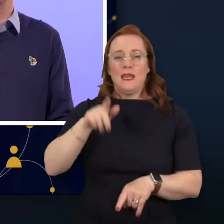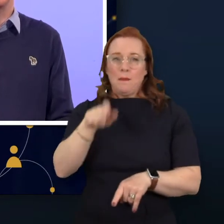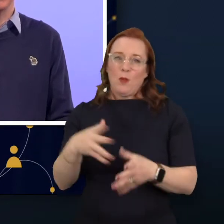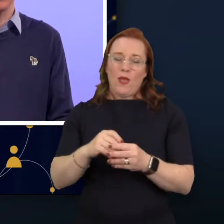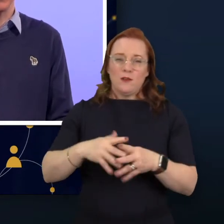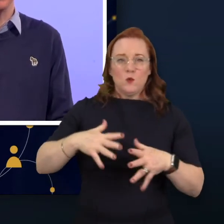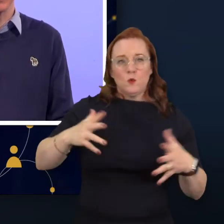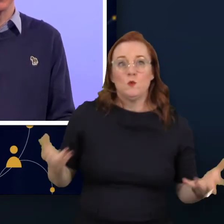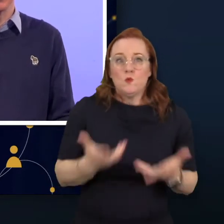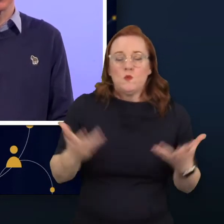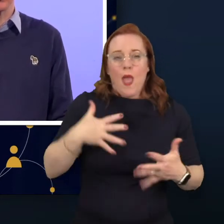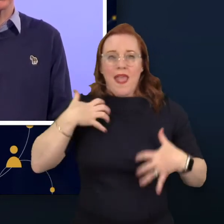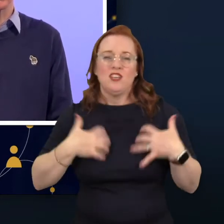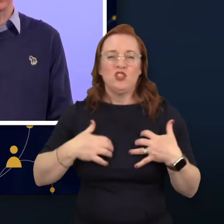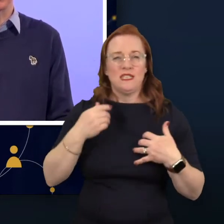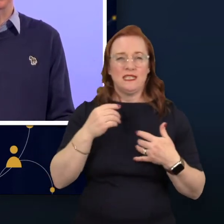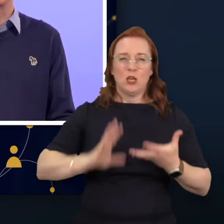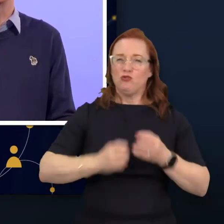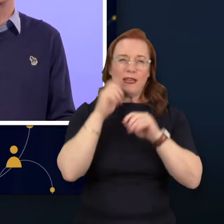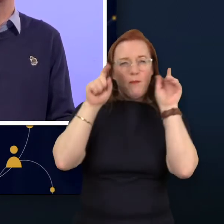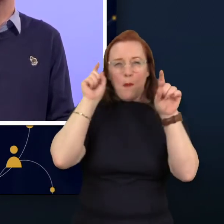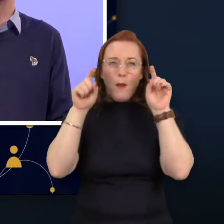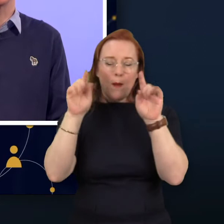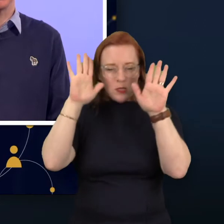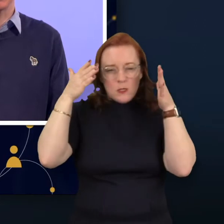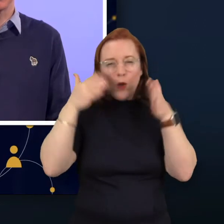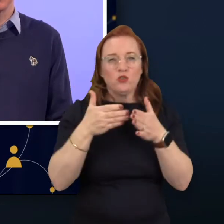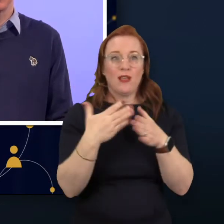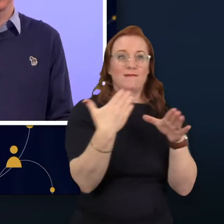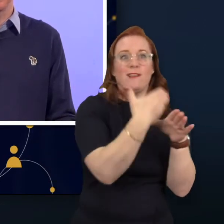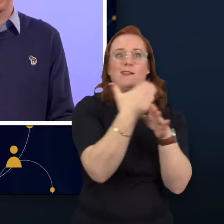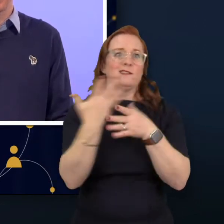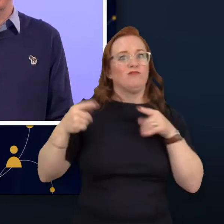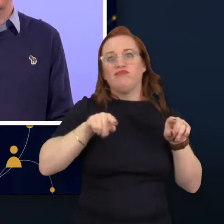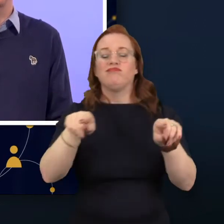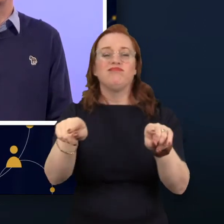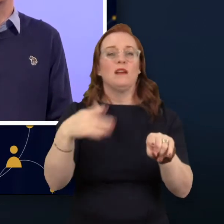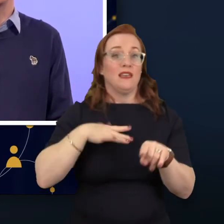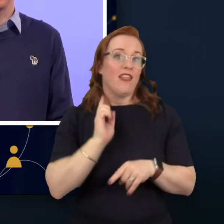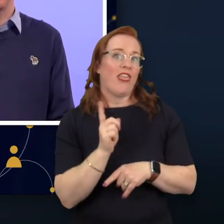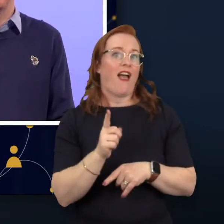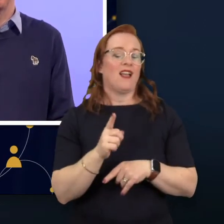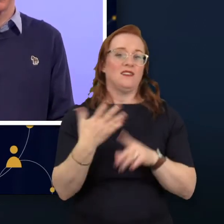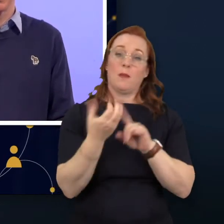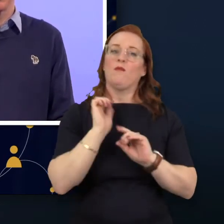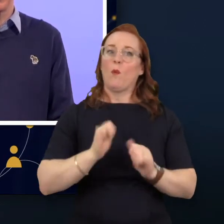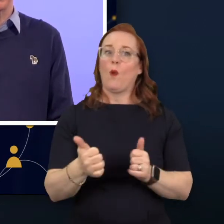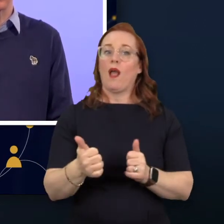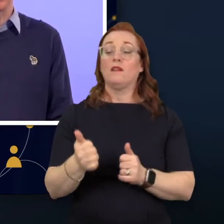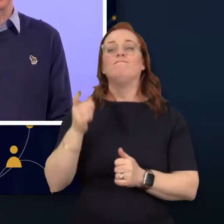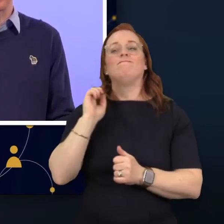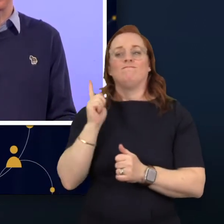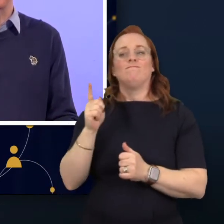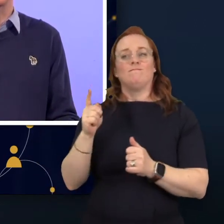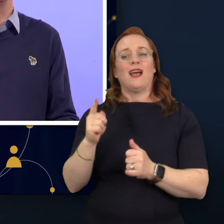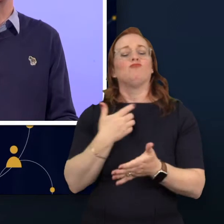think creatively, concentrate and multitask perform really well. These